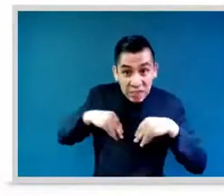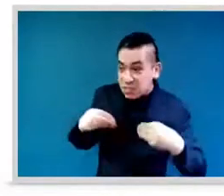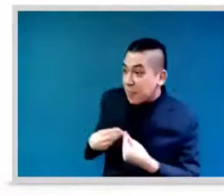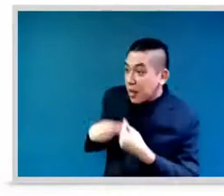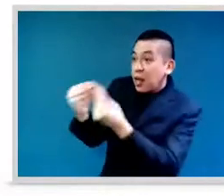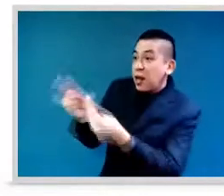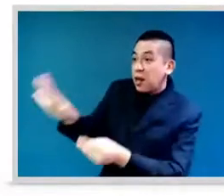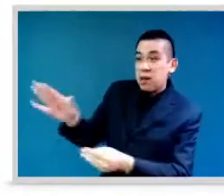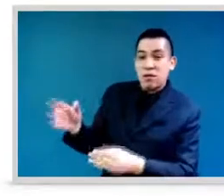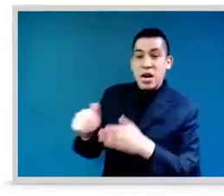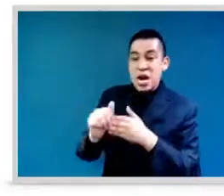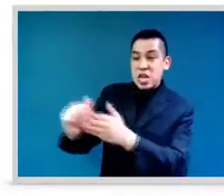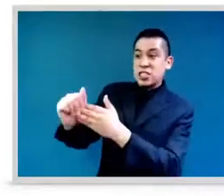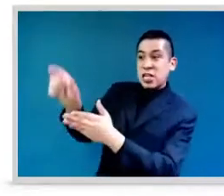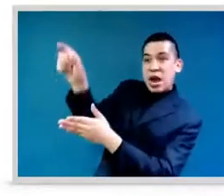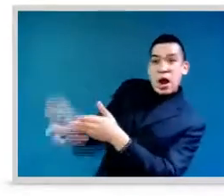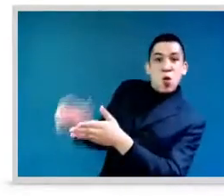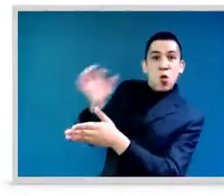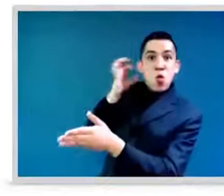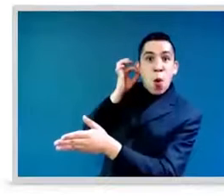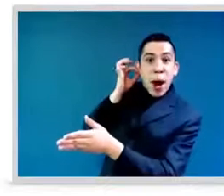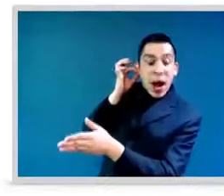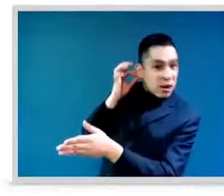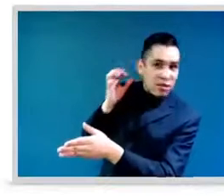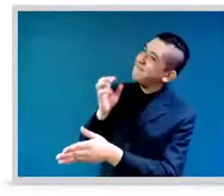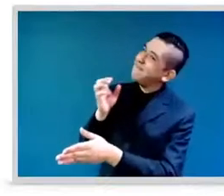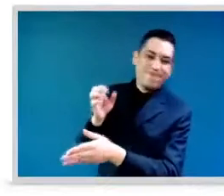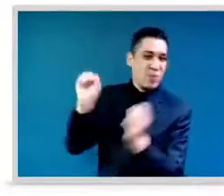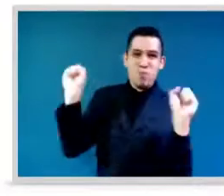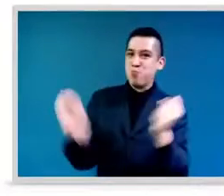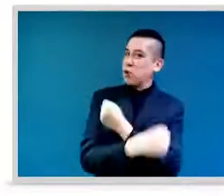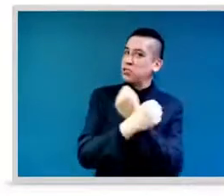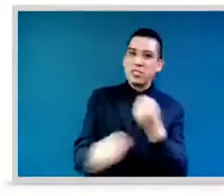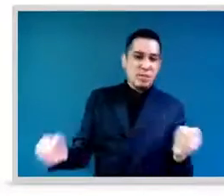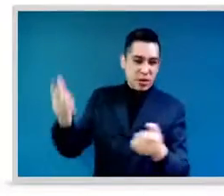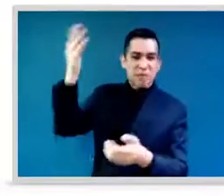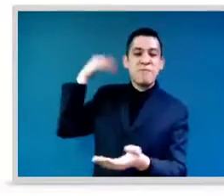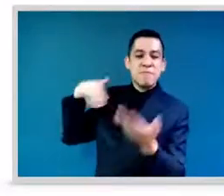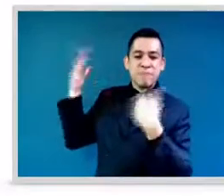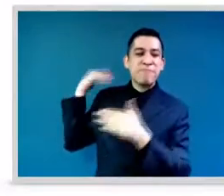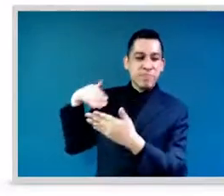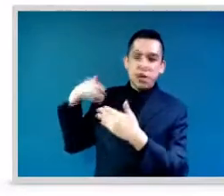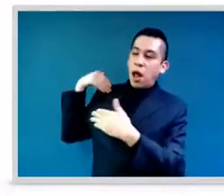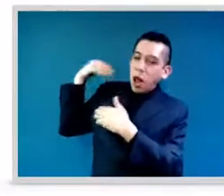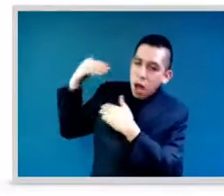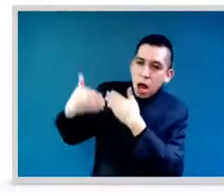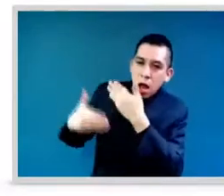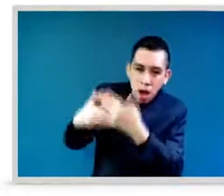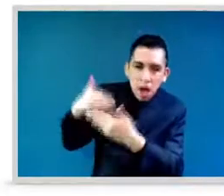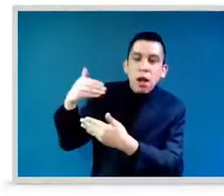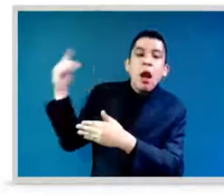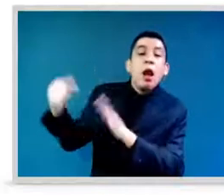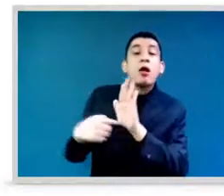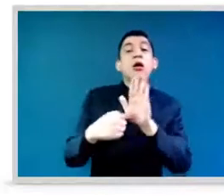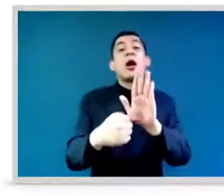we never suffer from imposter syndrome asking, you know, should we be there? Yes, we should be there. We should be there because